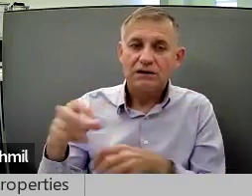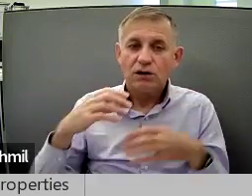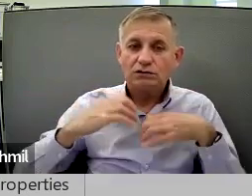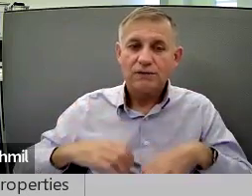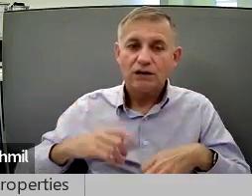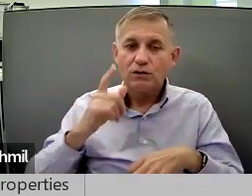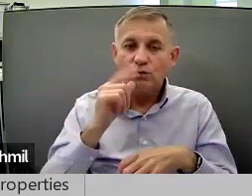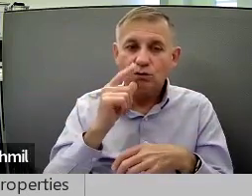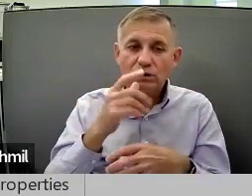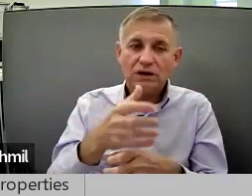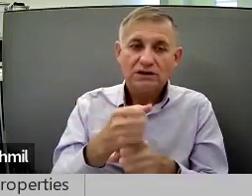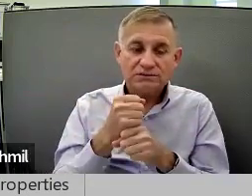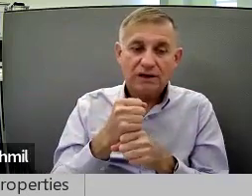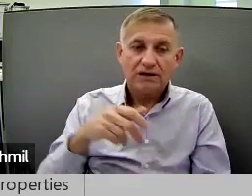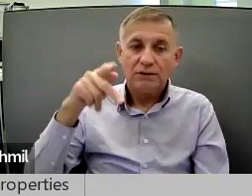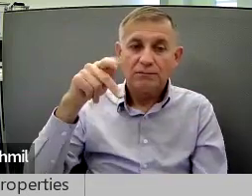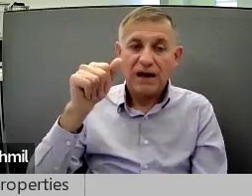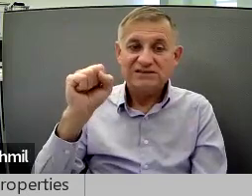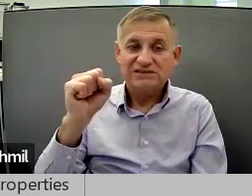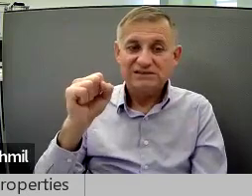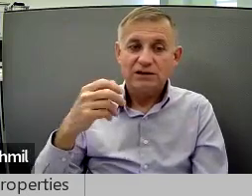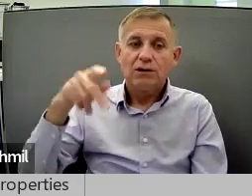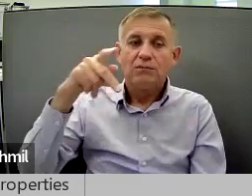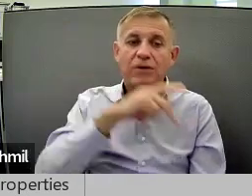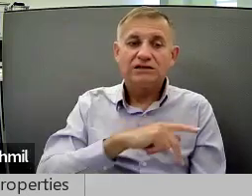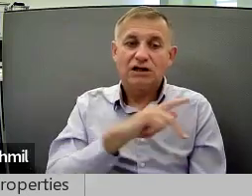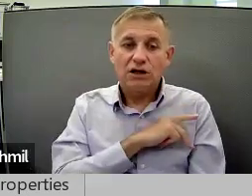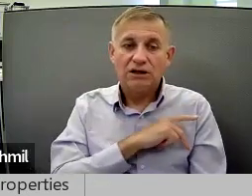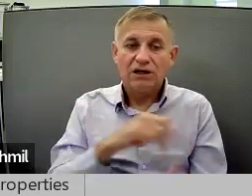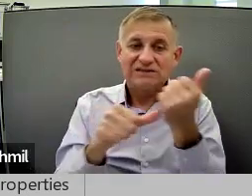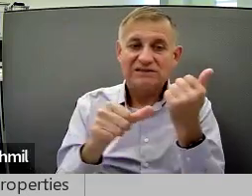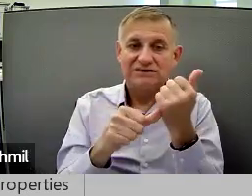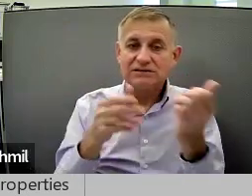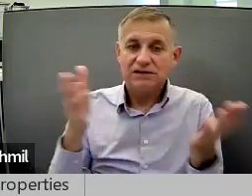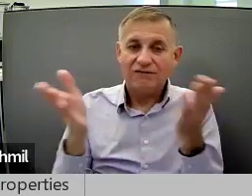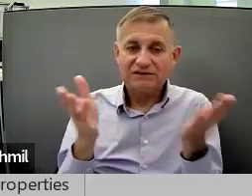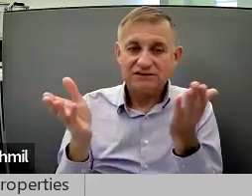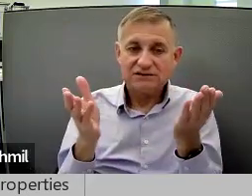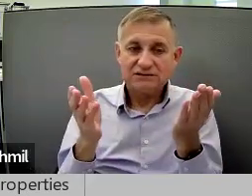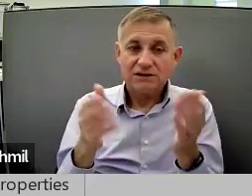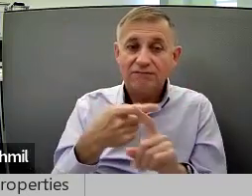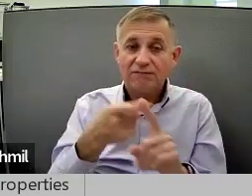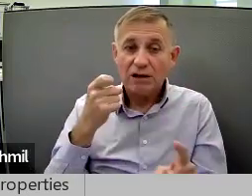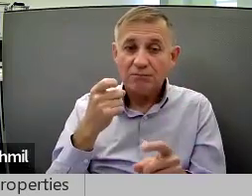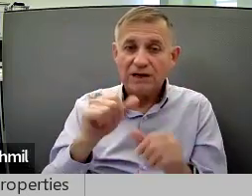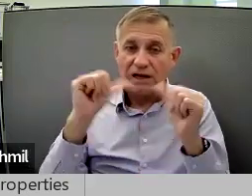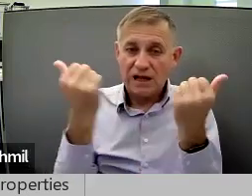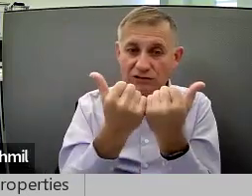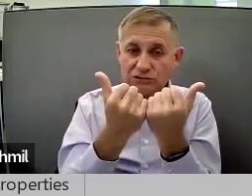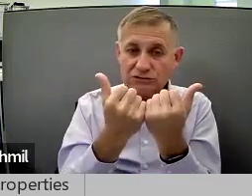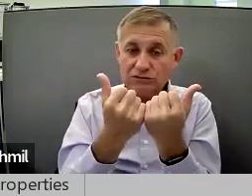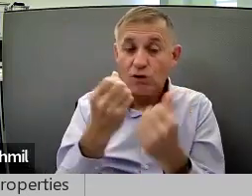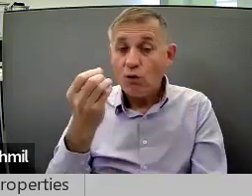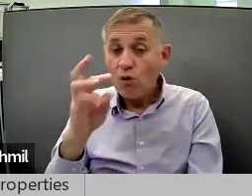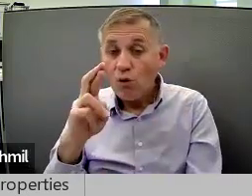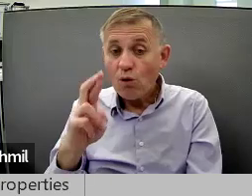or transferring consumer who receives personal assistant services from an